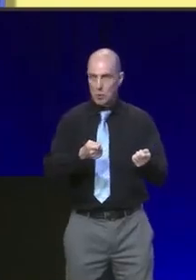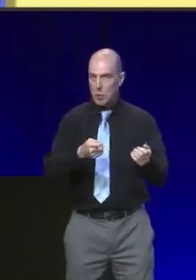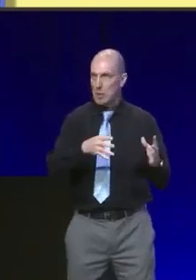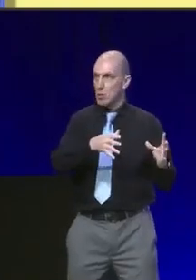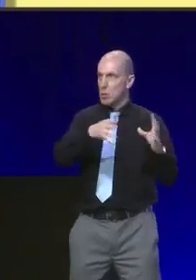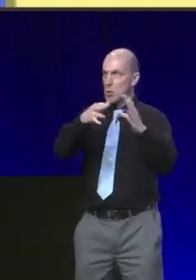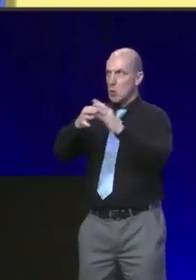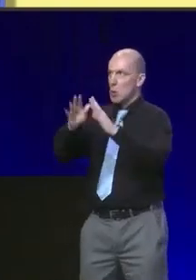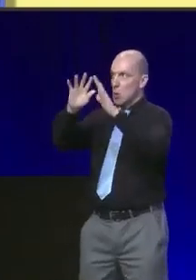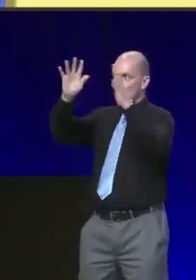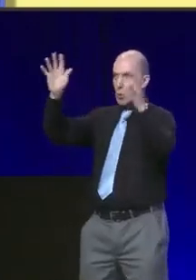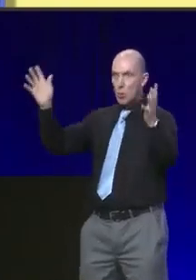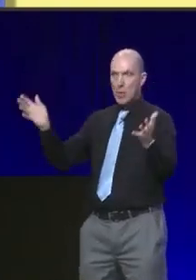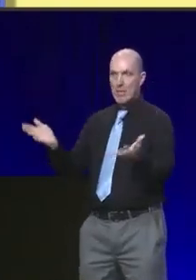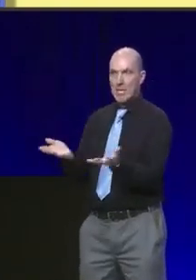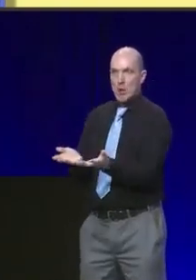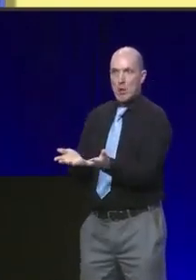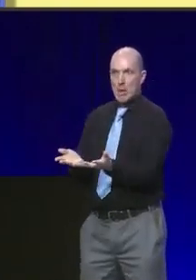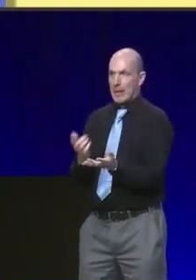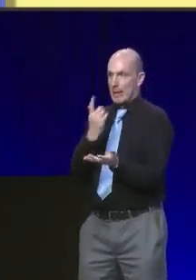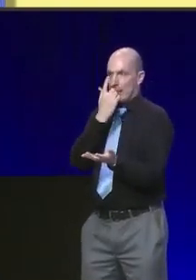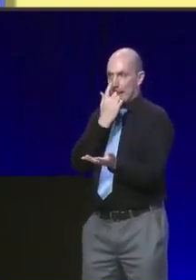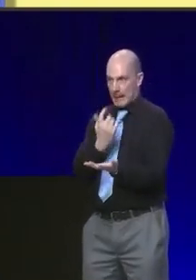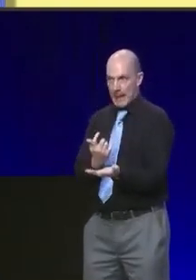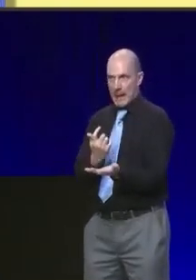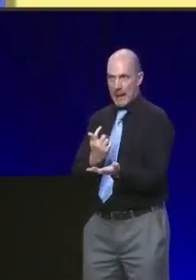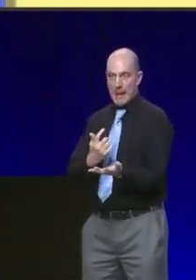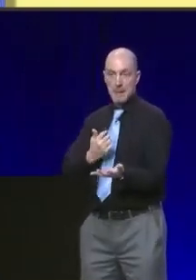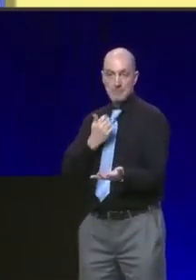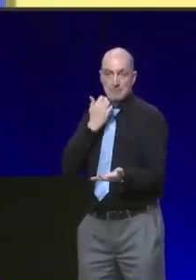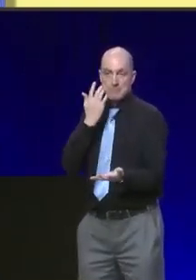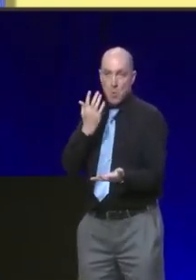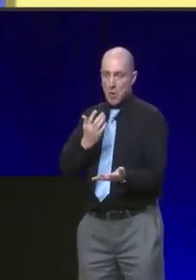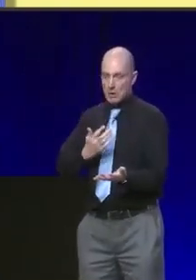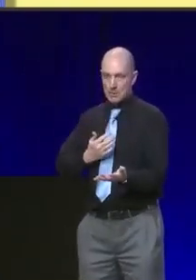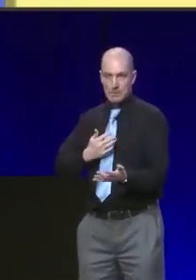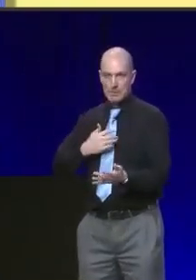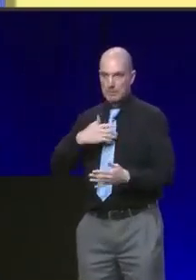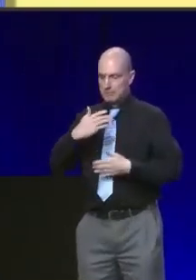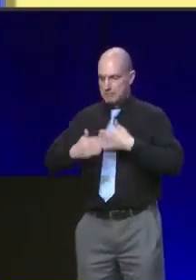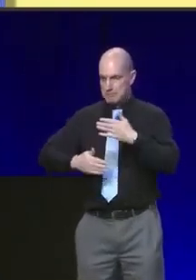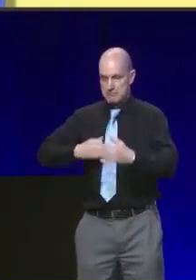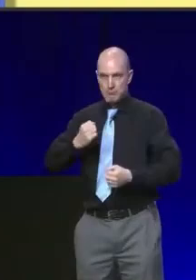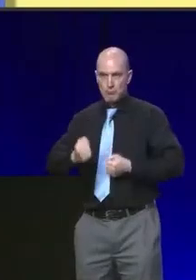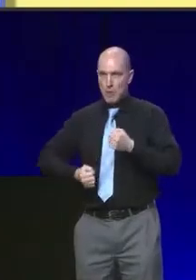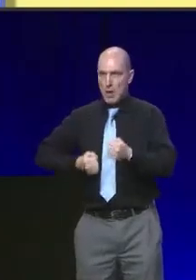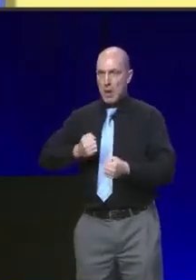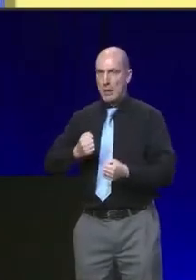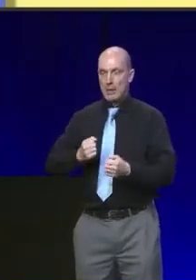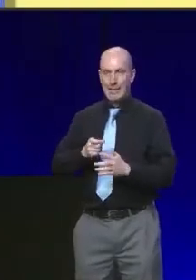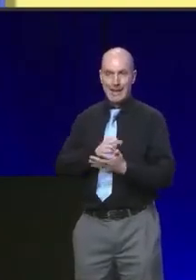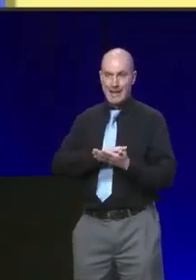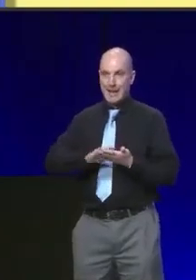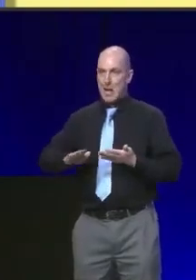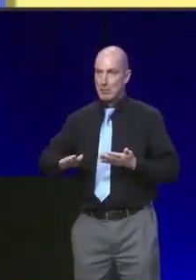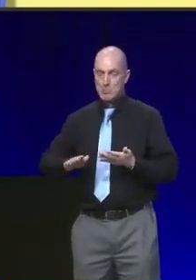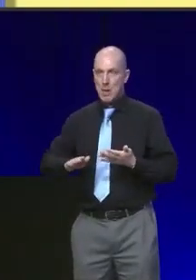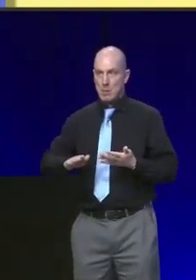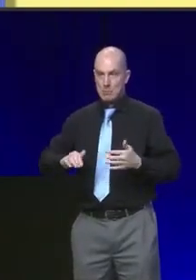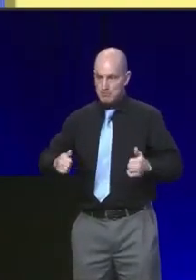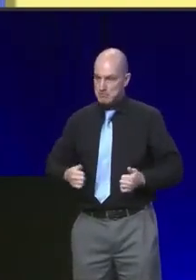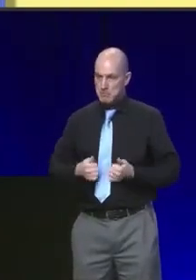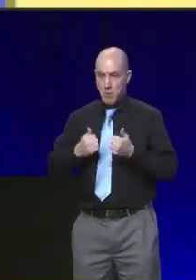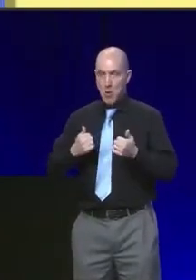Every other morning, I get up and go for a run through the streets of Edinburgh. It clears my head and gets me ready for the day.